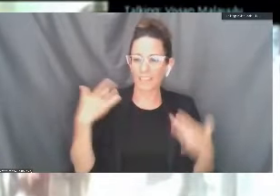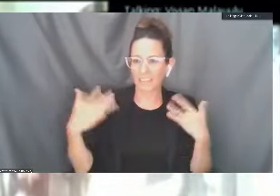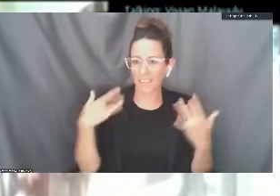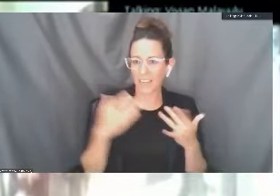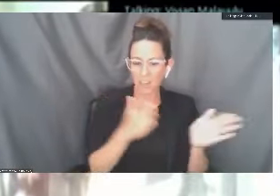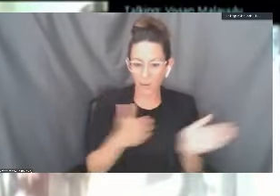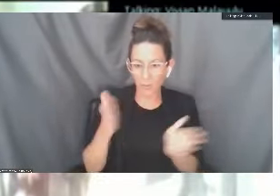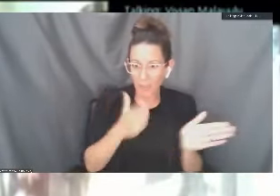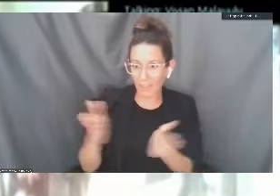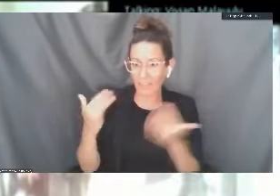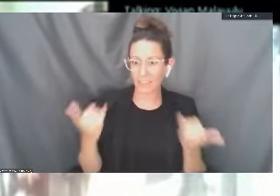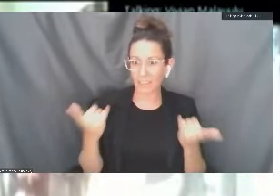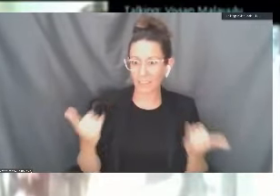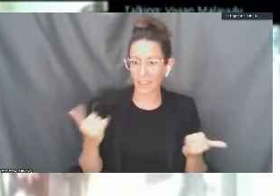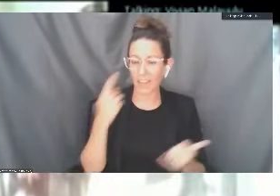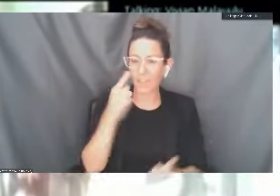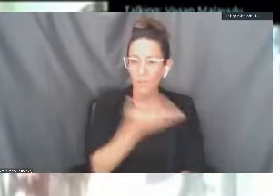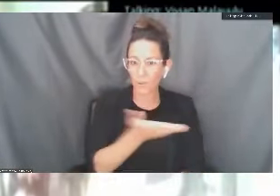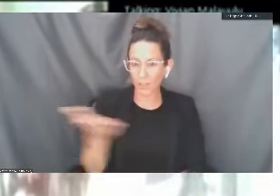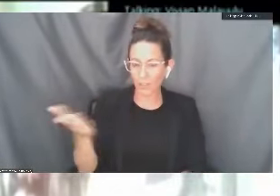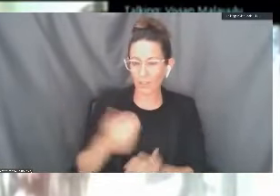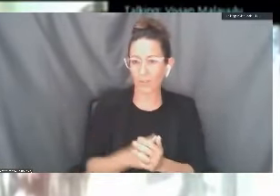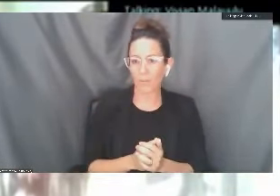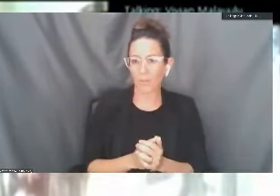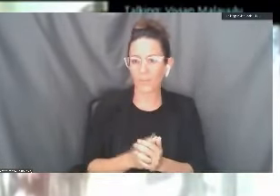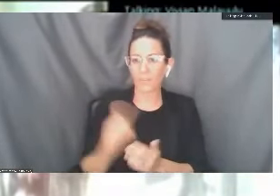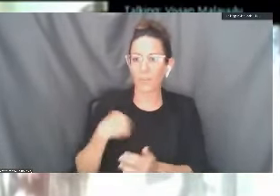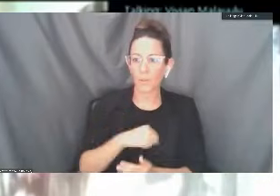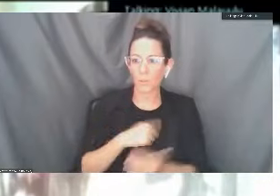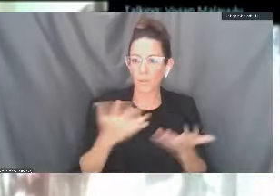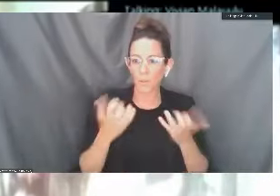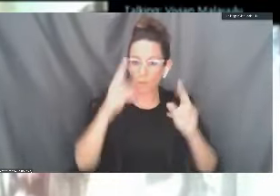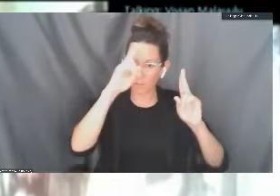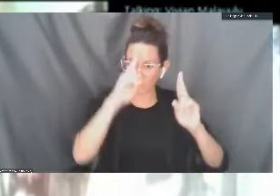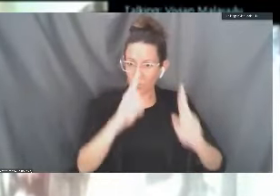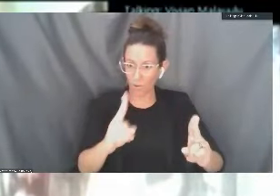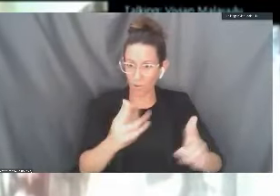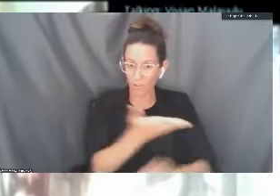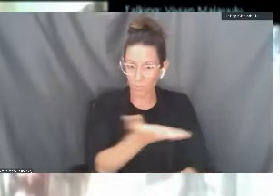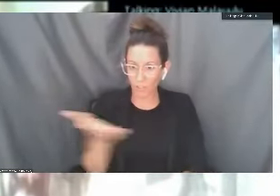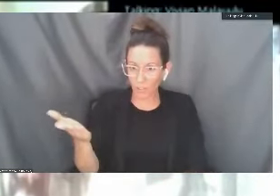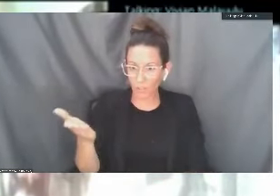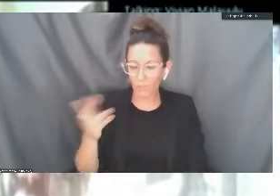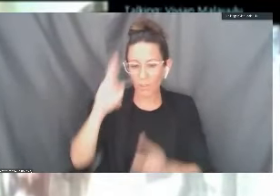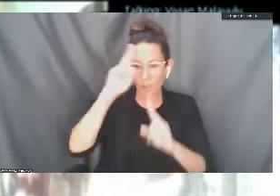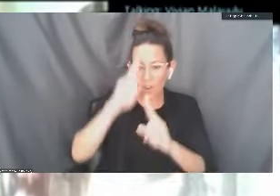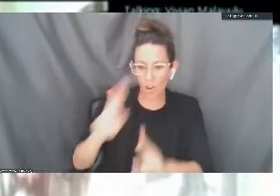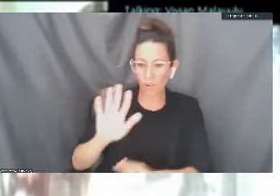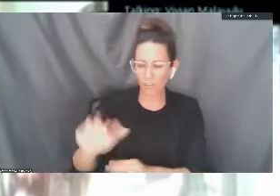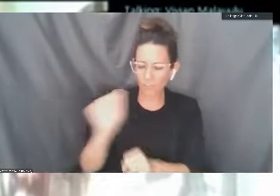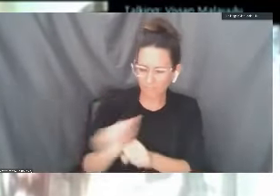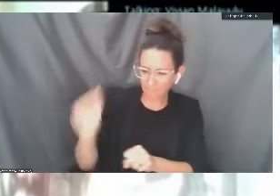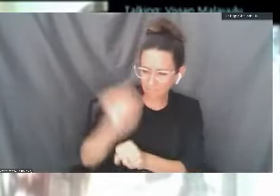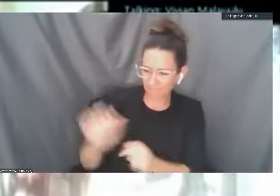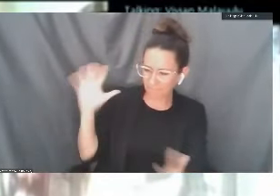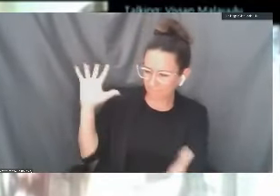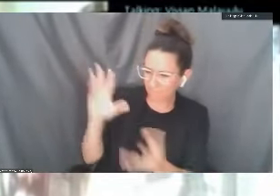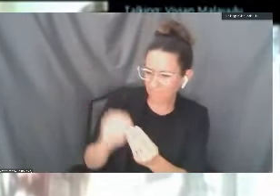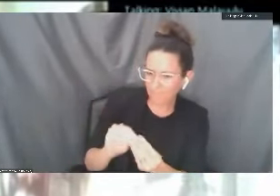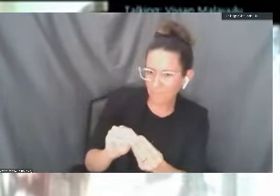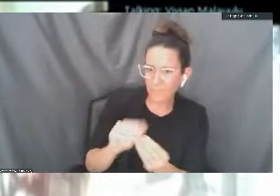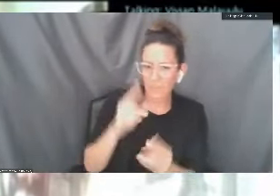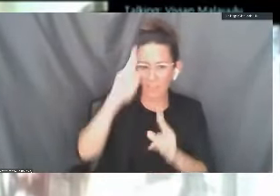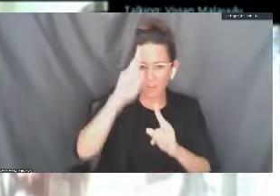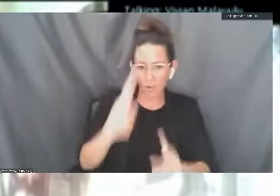plans that we have for you. We definitely plan on honoring you. We plan on honoring your hard work. We plan on honoring your